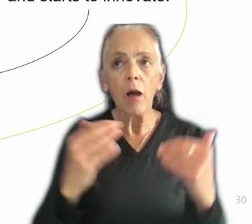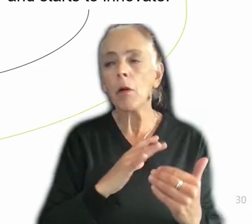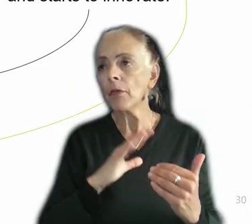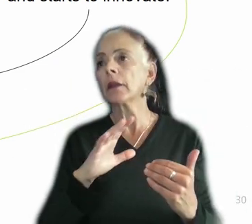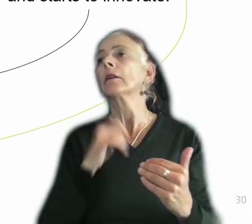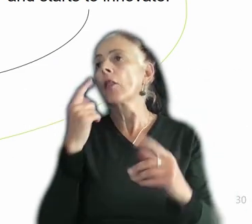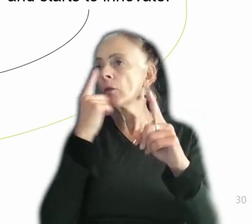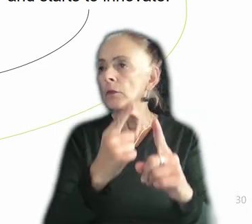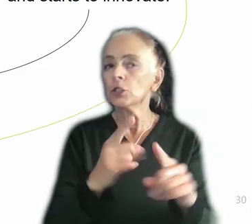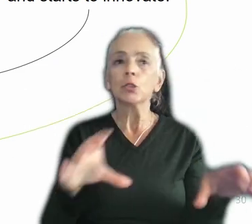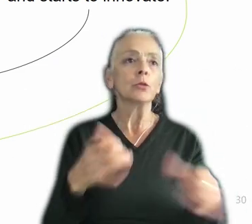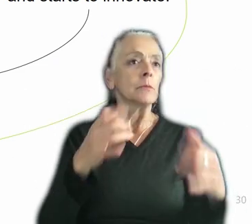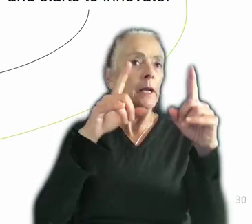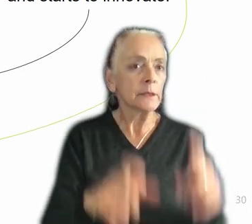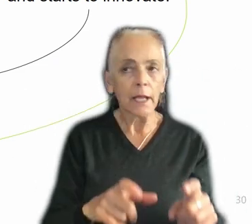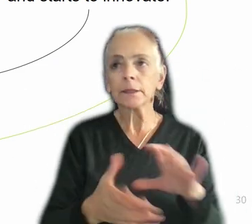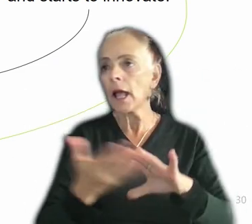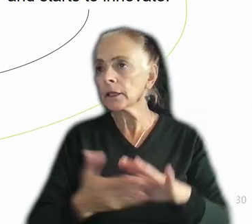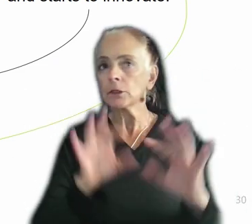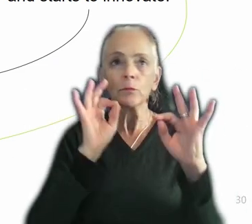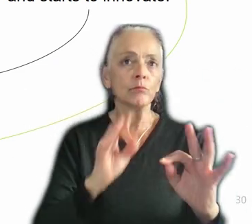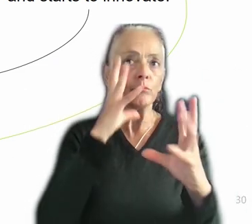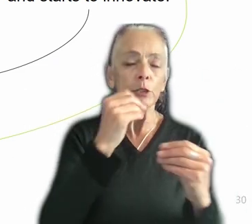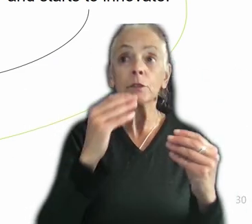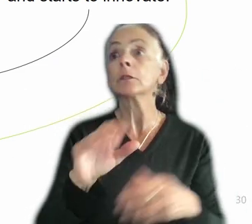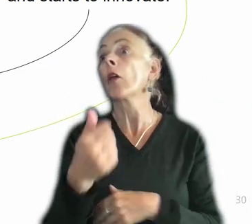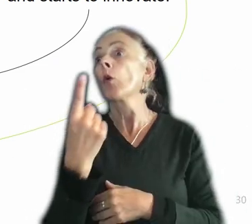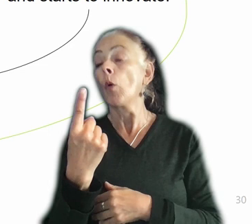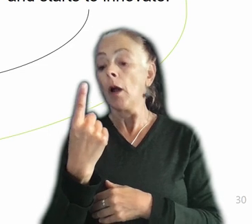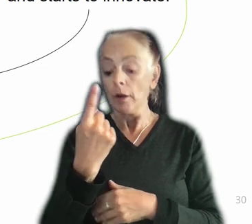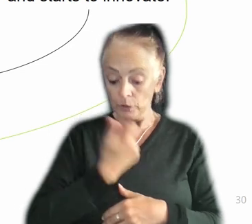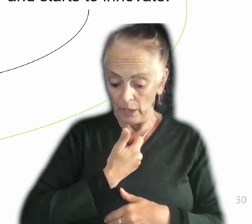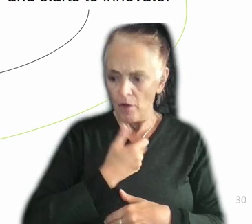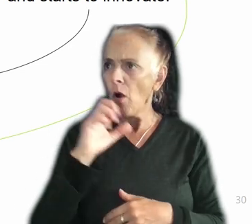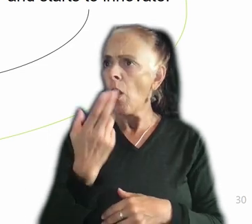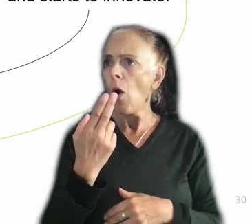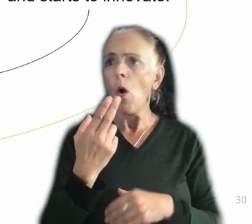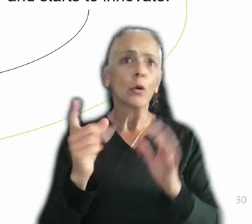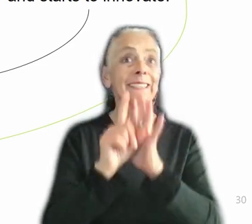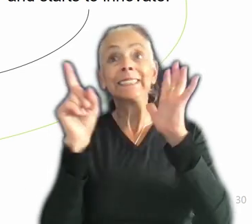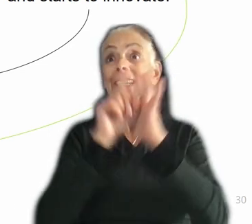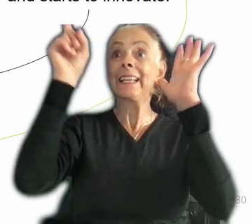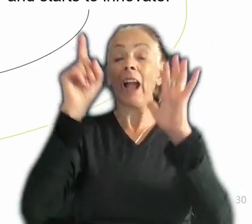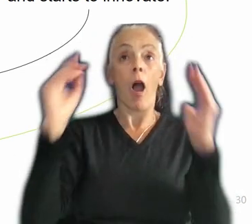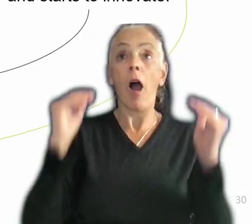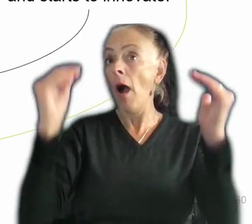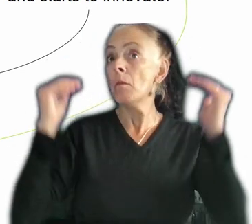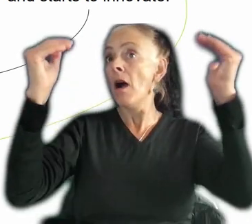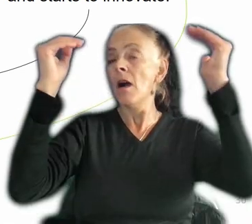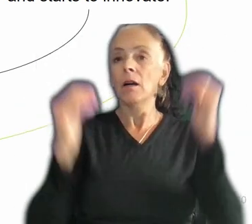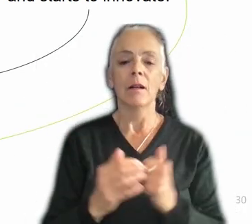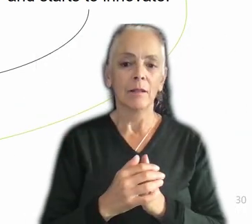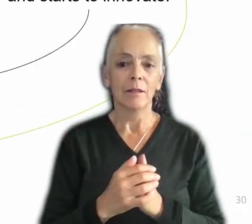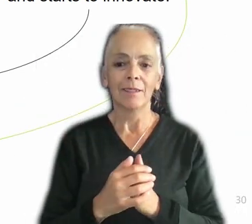test, go out, do that, execute it beautifully, do a second one by yourself. Oh, man, ding, ding, you're leveling up. It's great. By